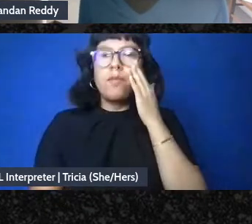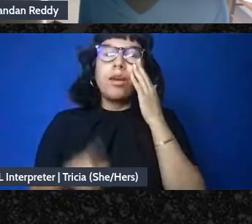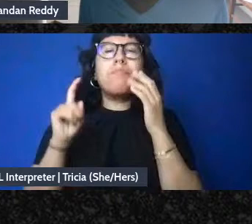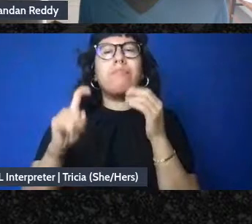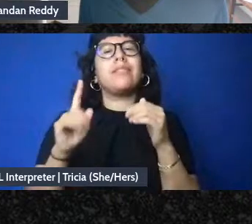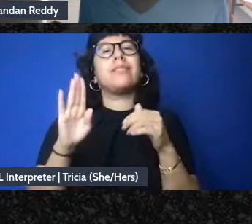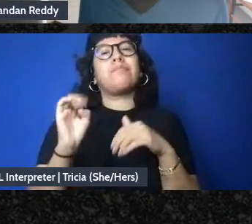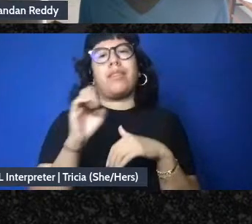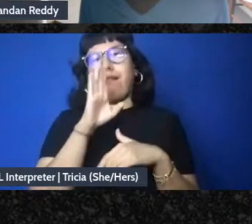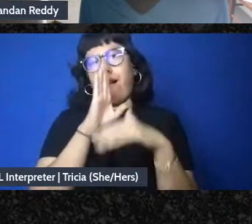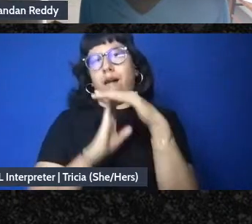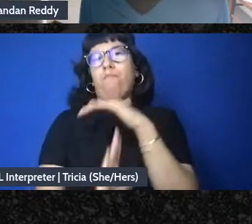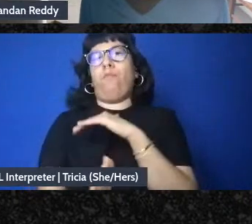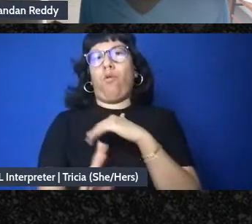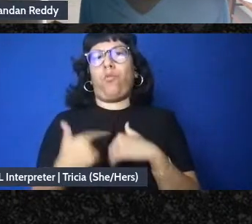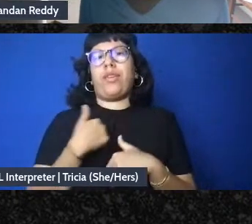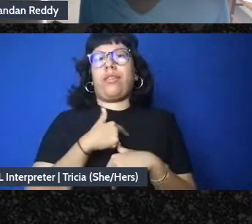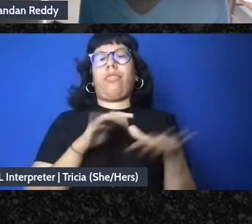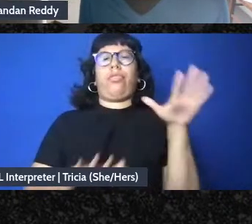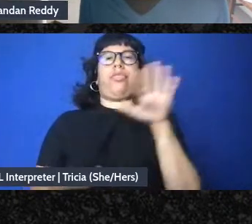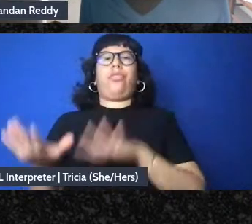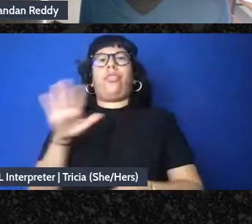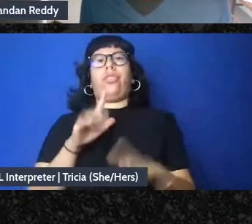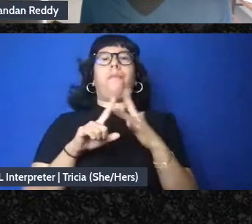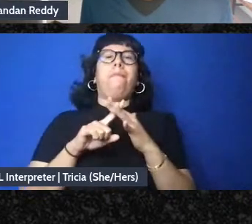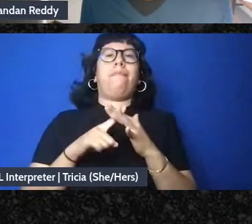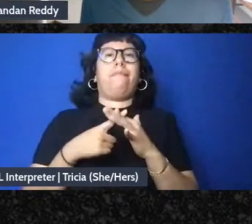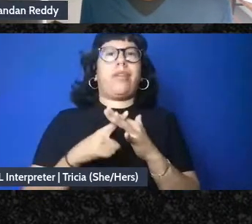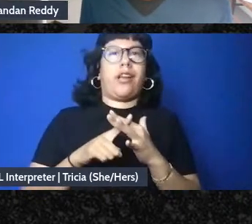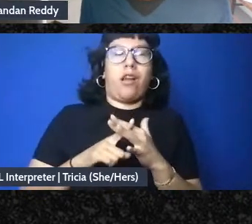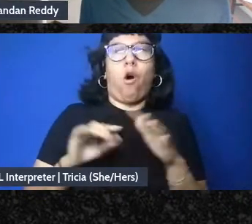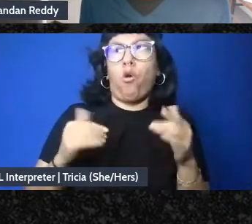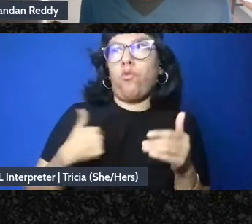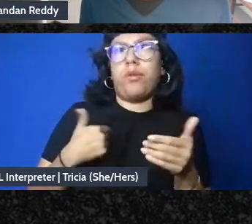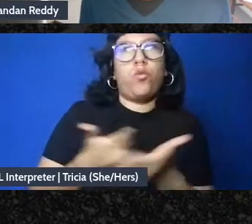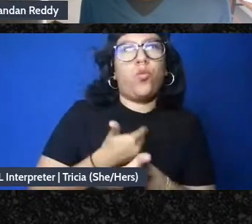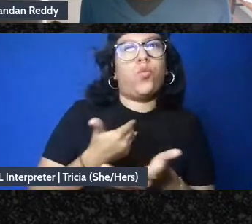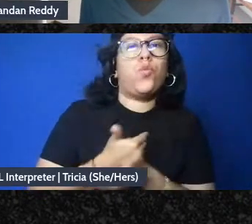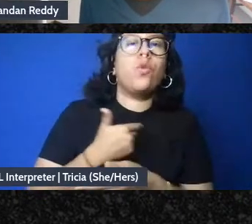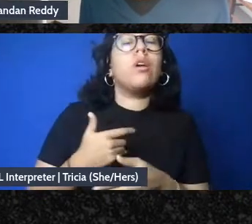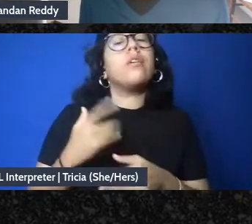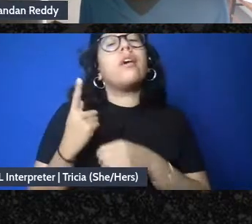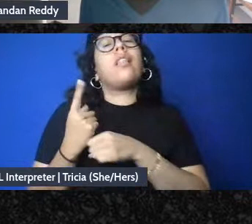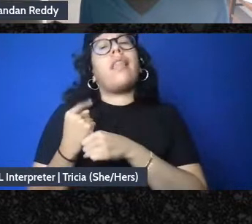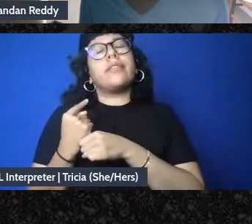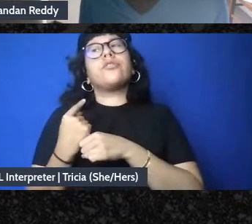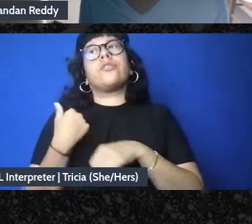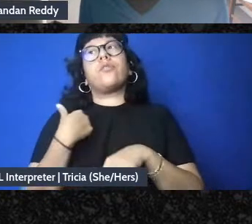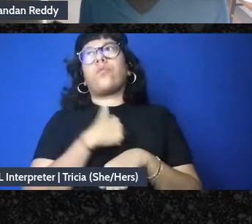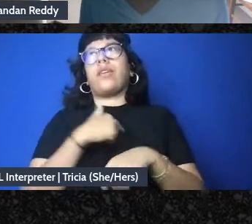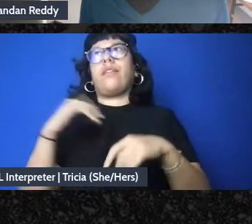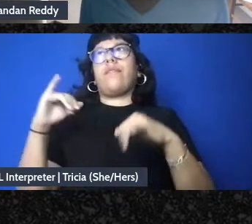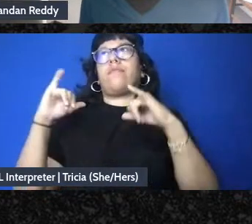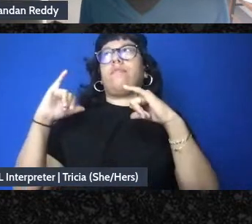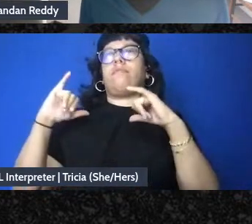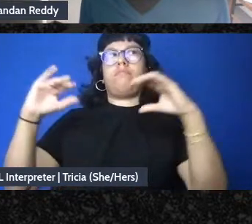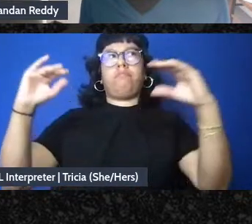beginners at things that's the thing that I feel like this past year has really taught a lot of people